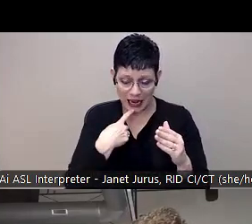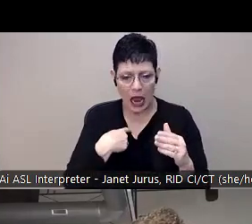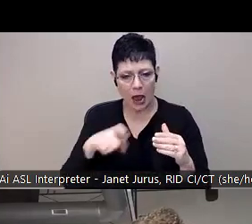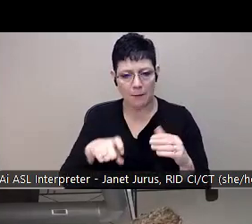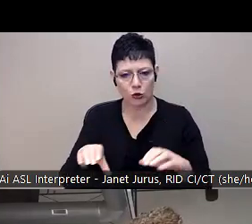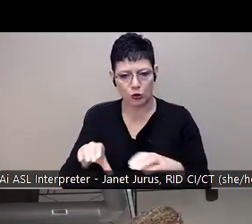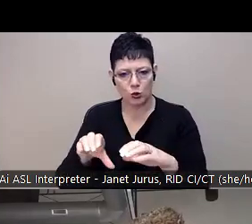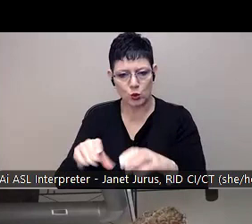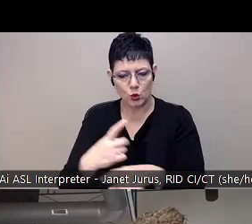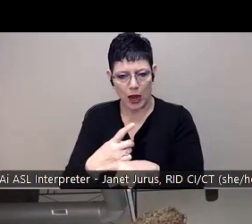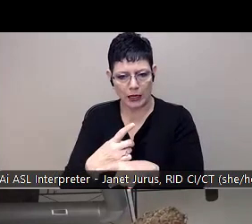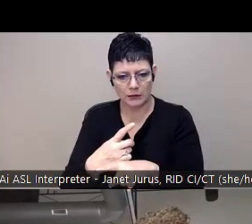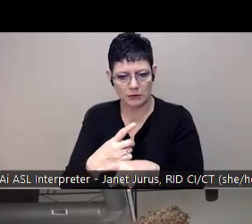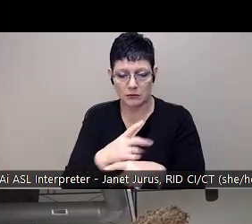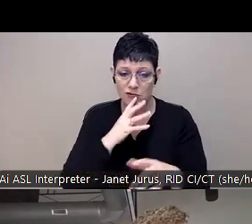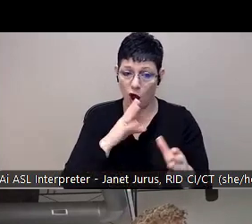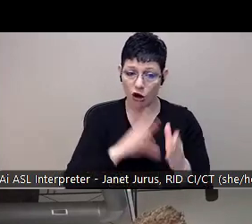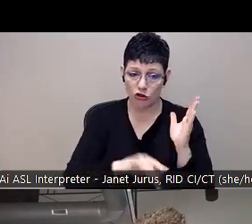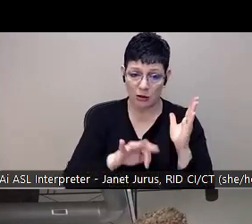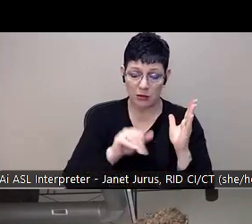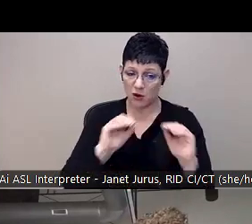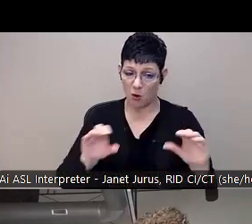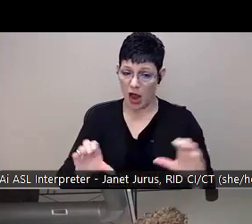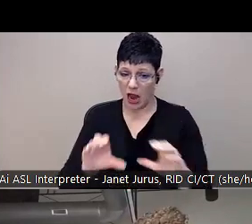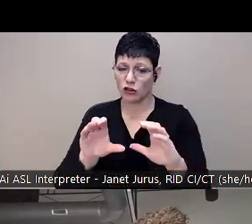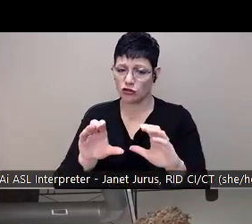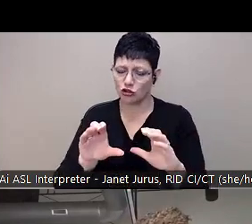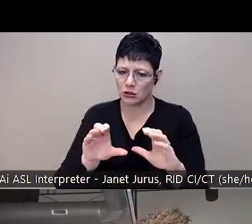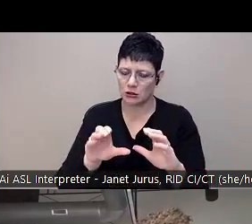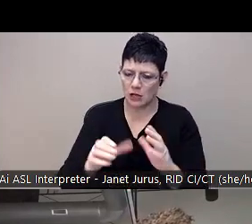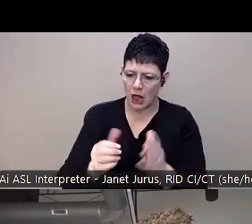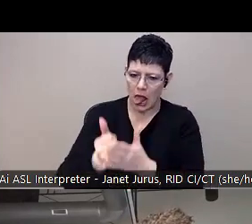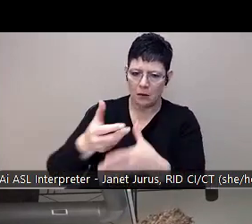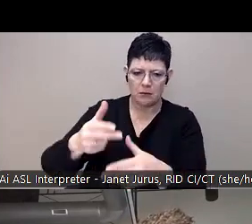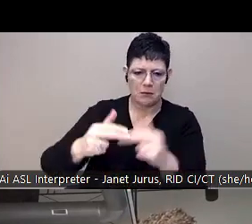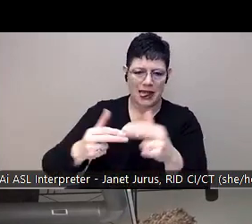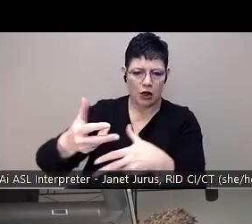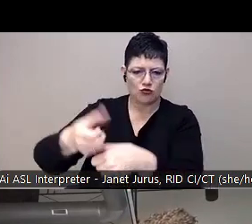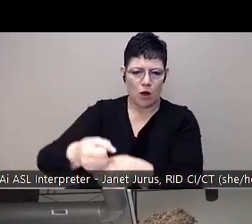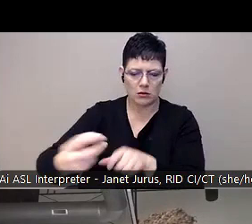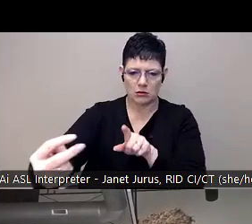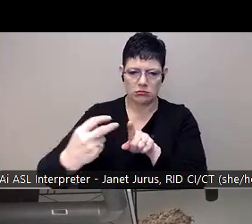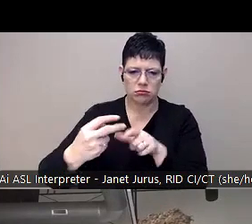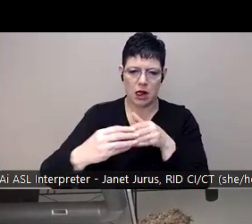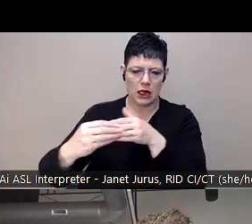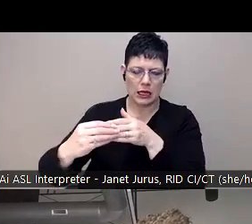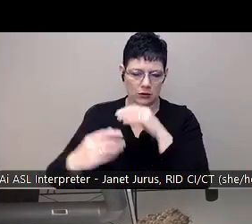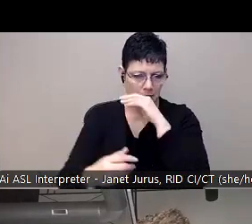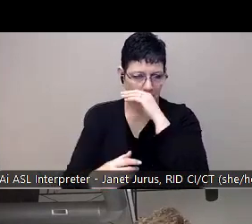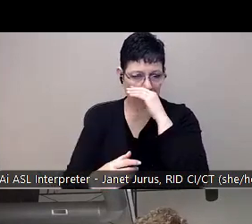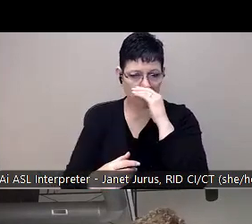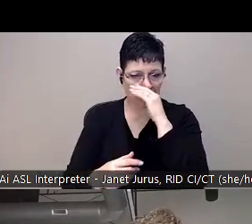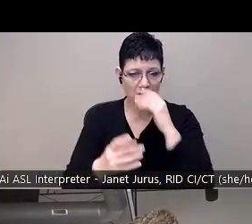the aspects that we're asking them to hopefully develop one day. Eighty-four percent of students reported, I feel like I have good